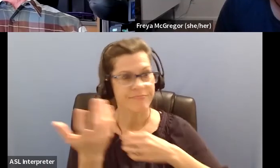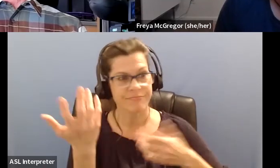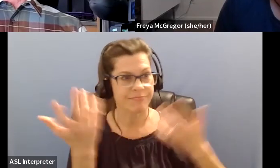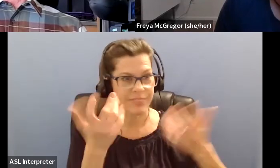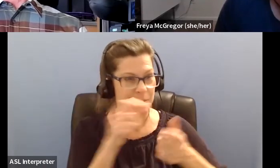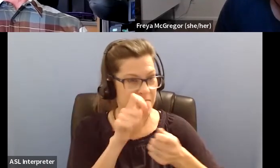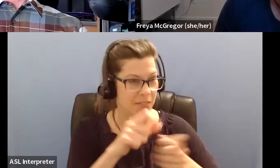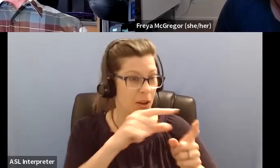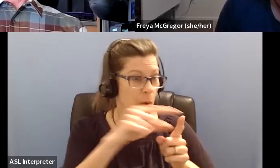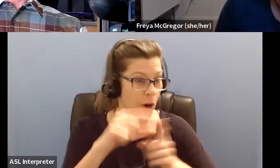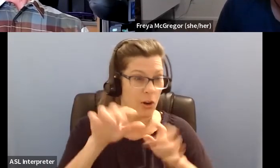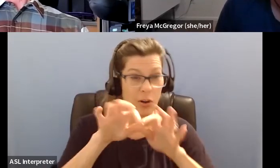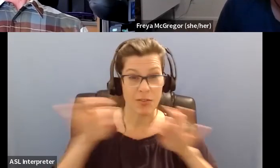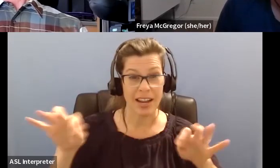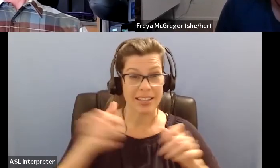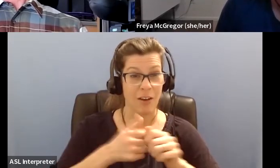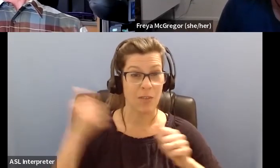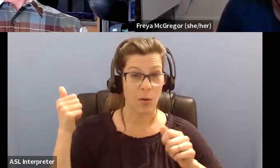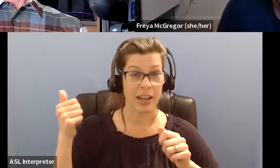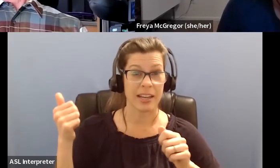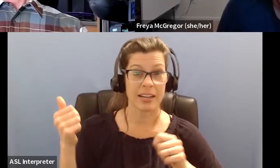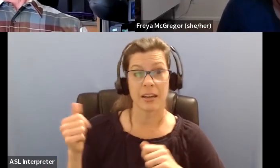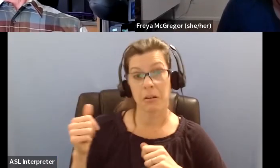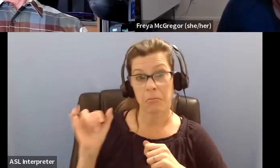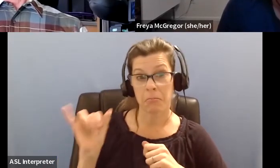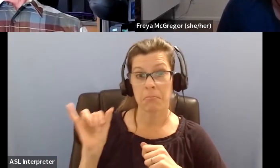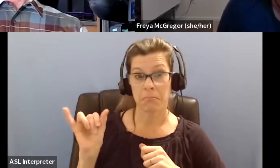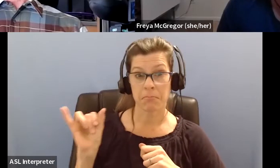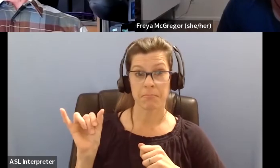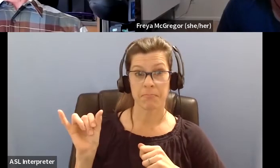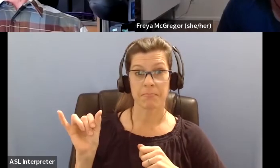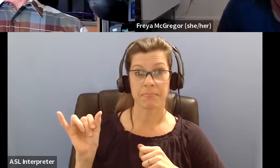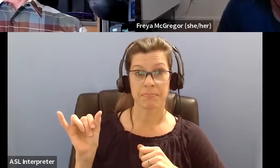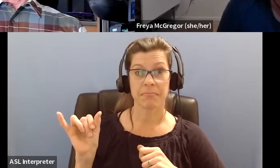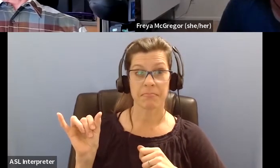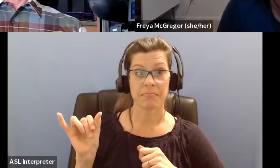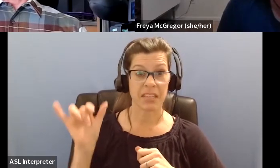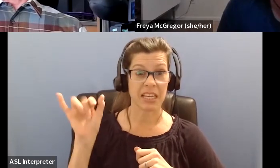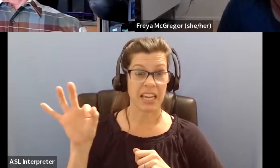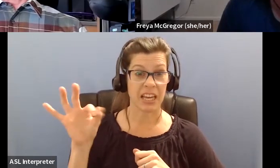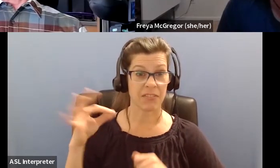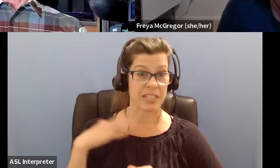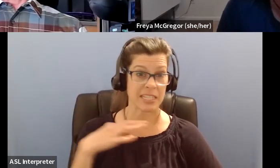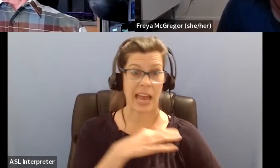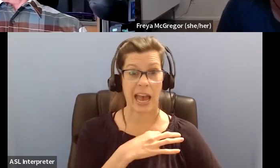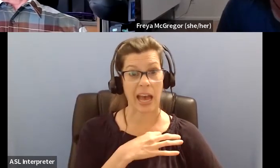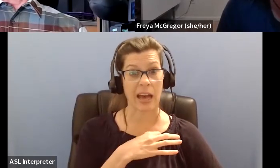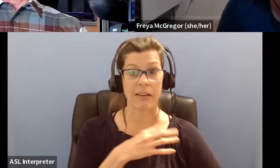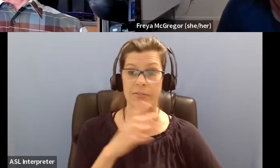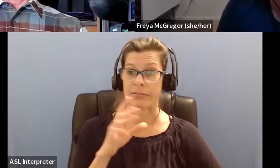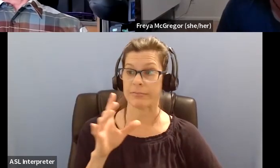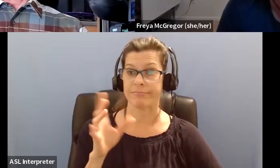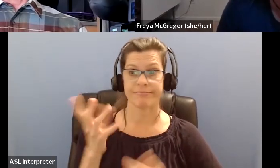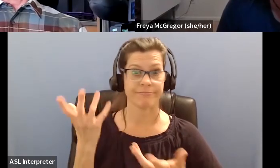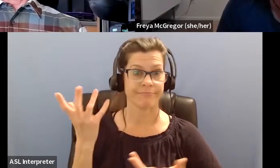Well, and for me, I'm not. Okay. I'm so new to being in a chair.